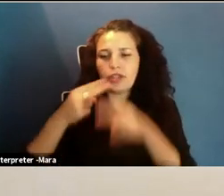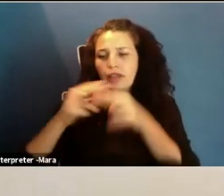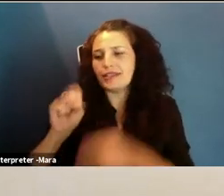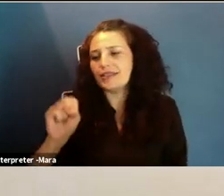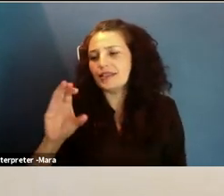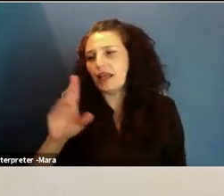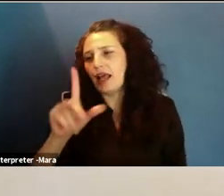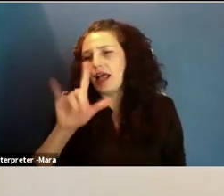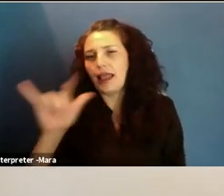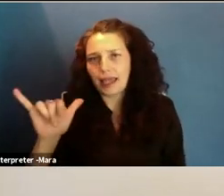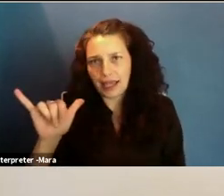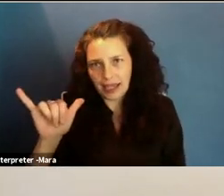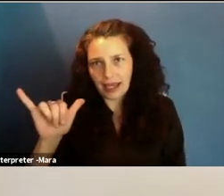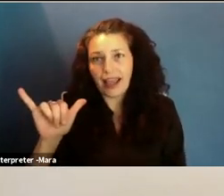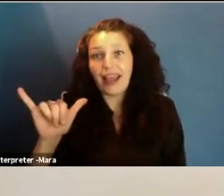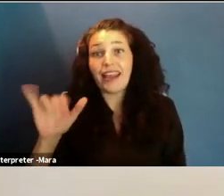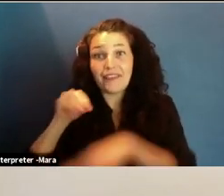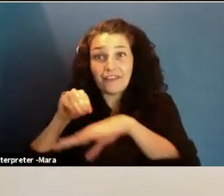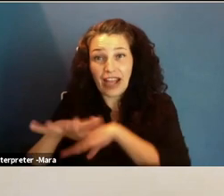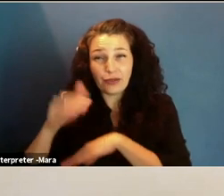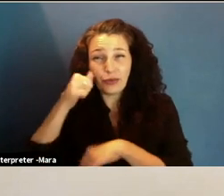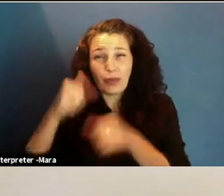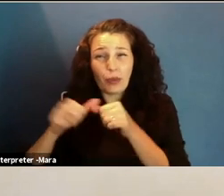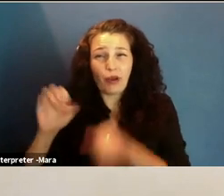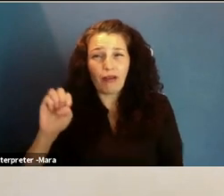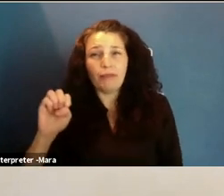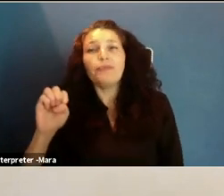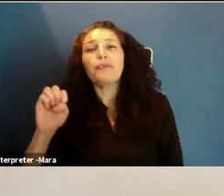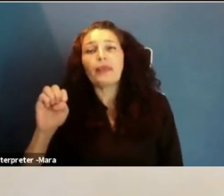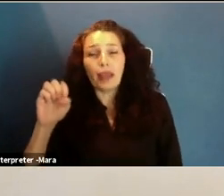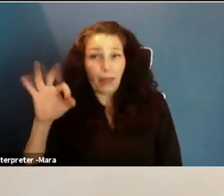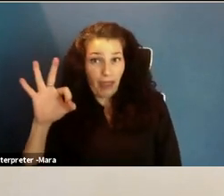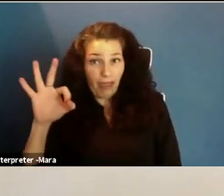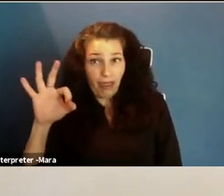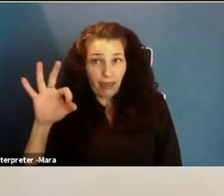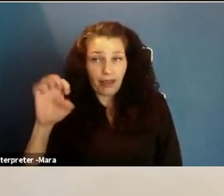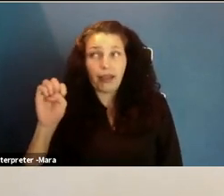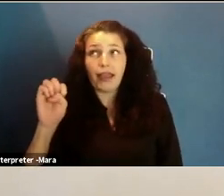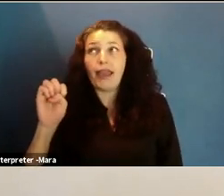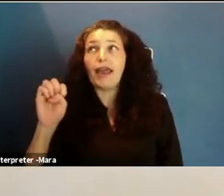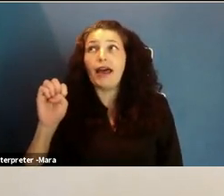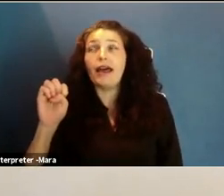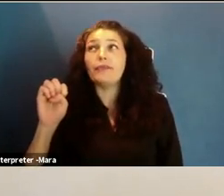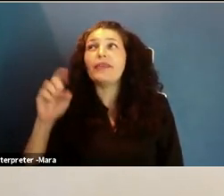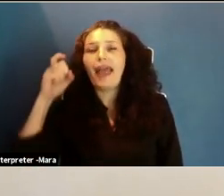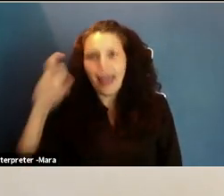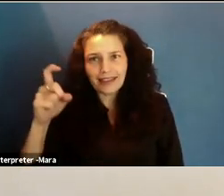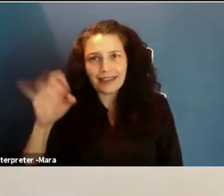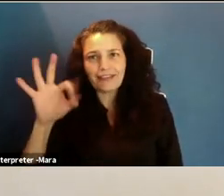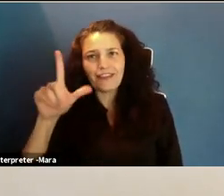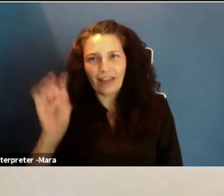and her influence on STEM careers, on women going to STEM. And 63% of women